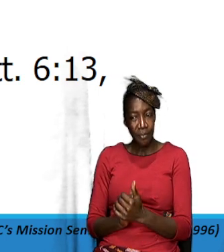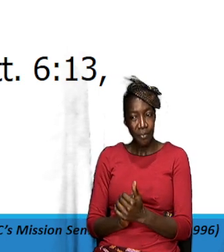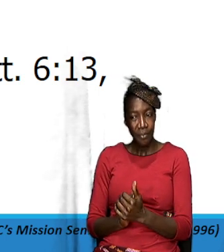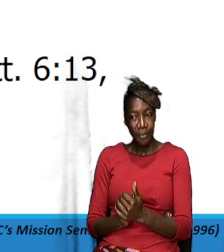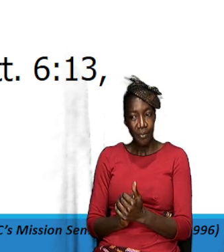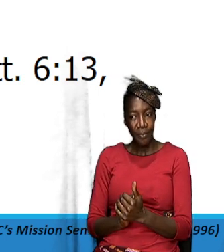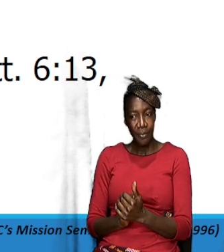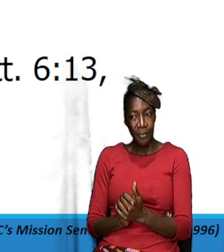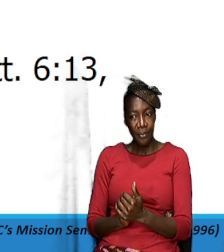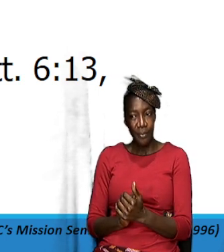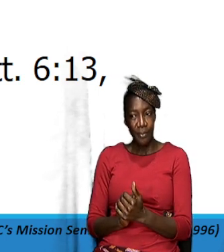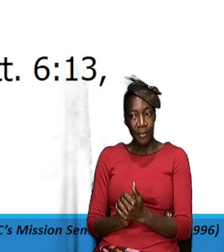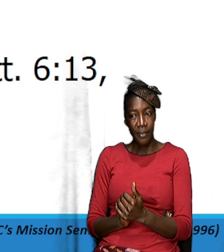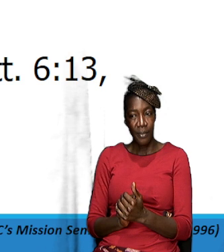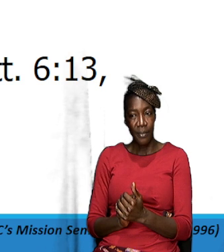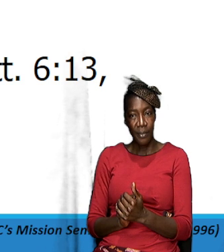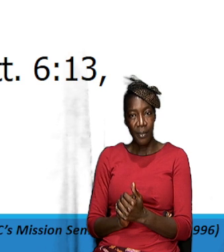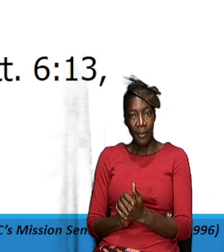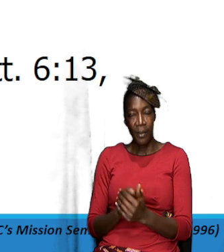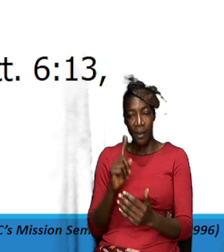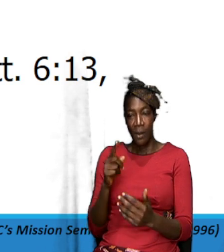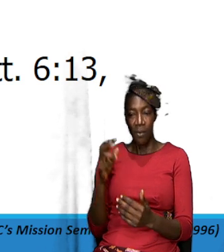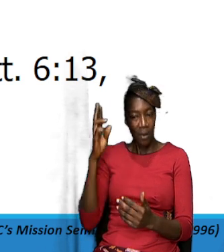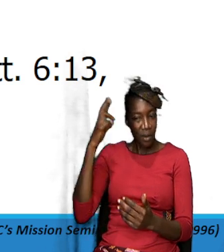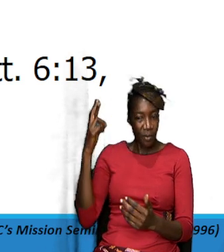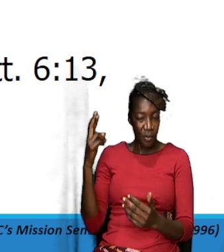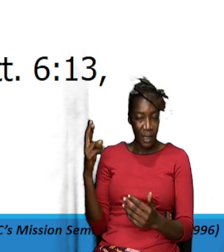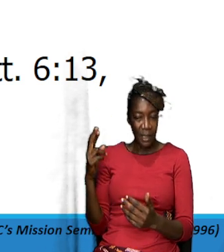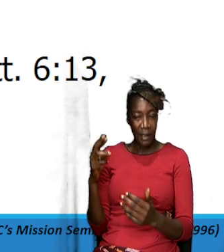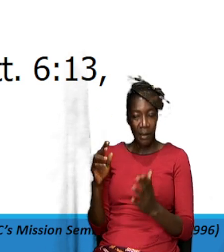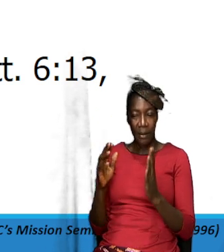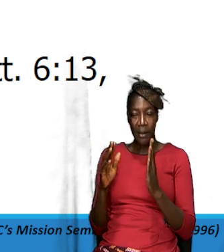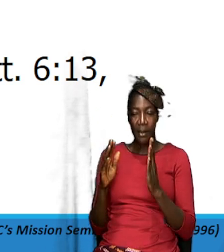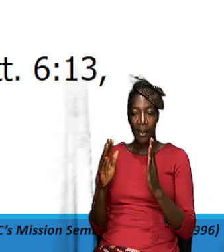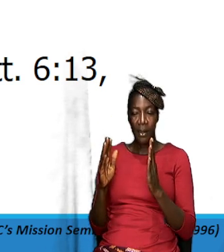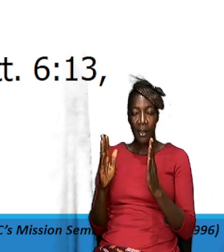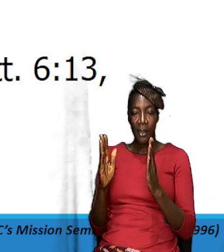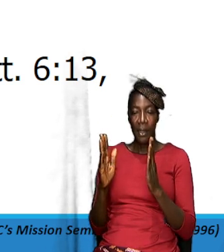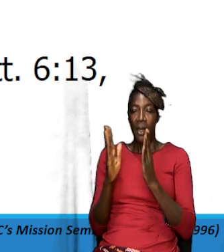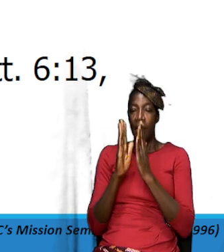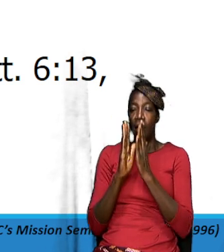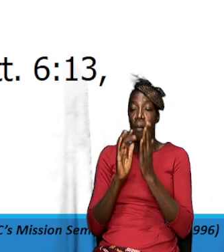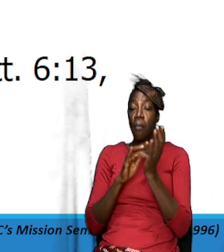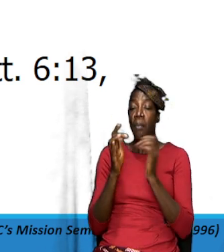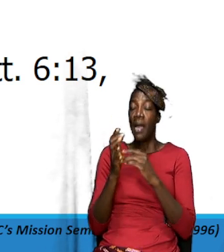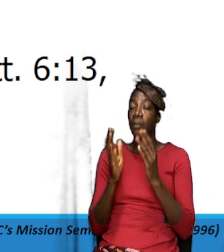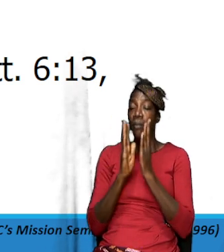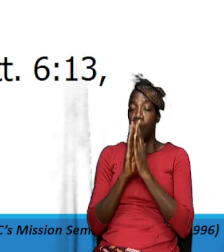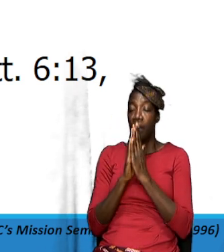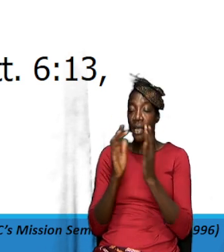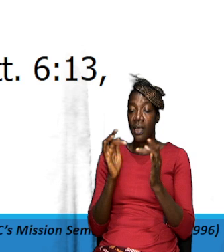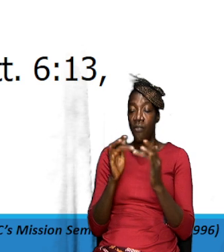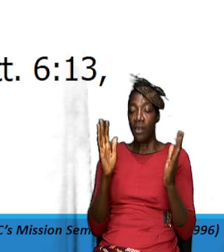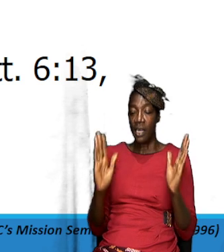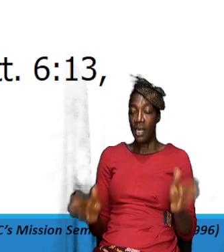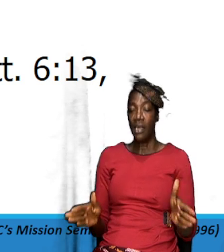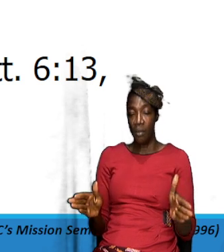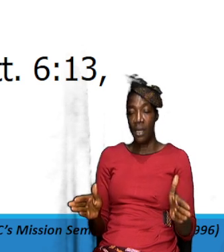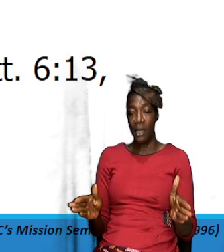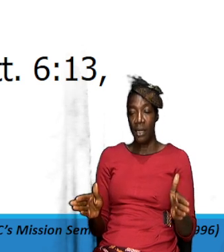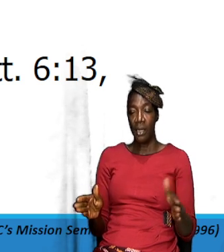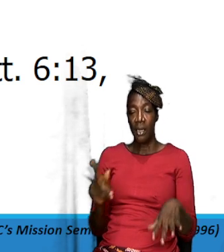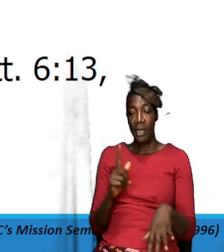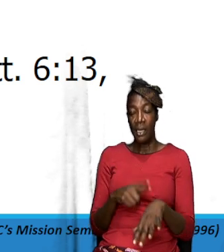you know so you know one of reason why the Bible said we have to pray for our enemies and all of that so we spend time here